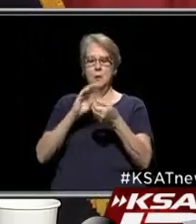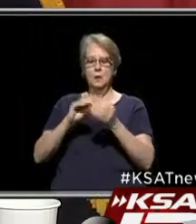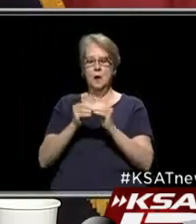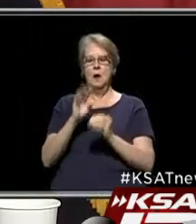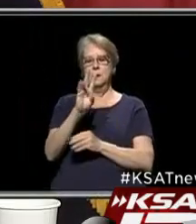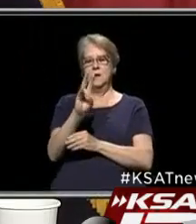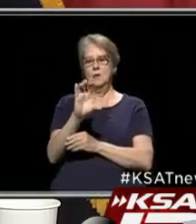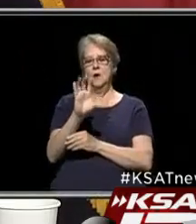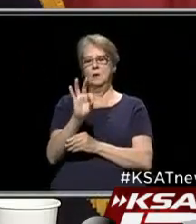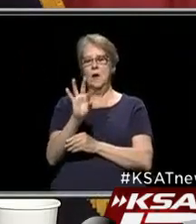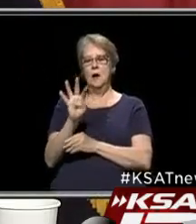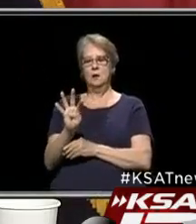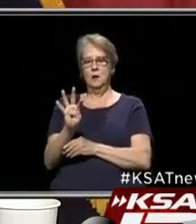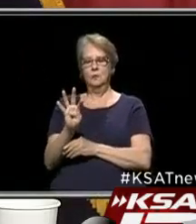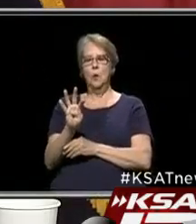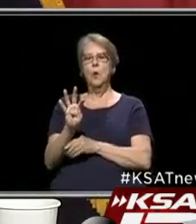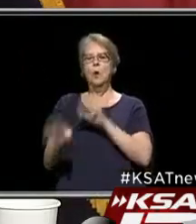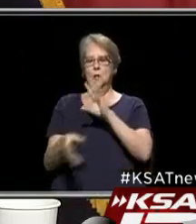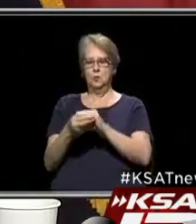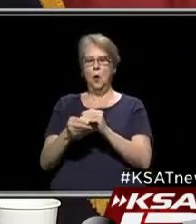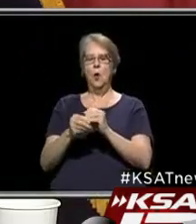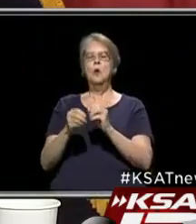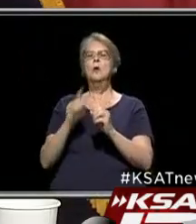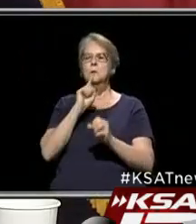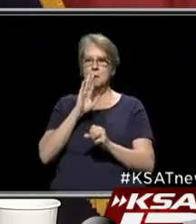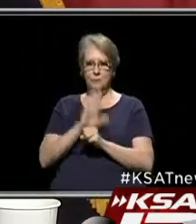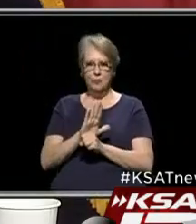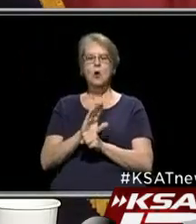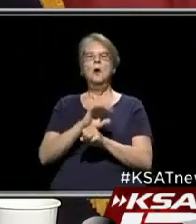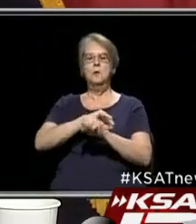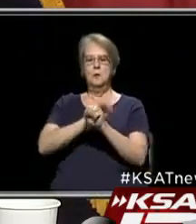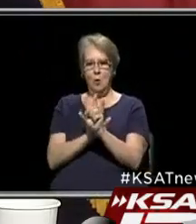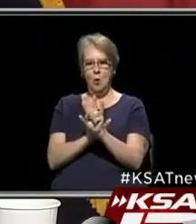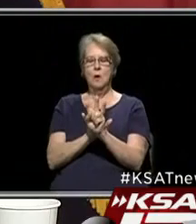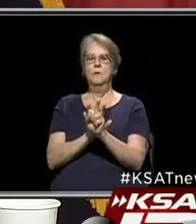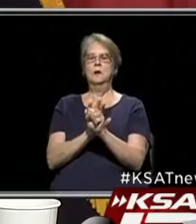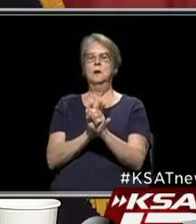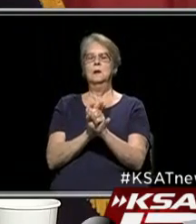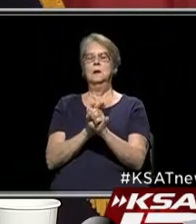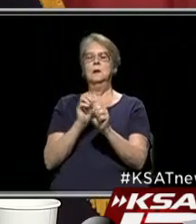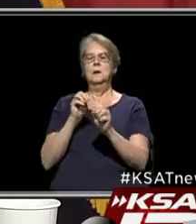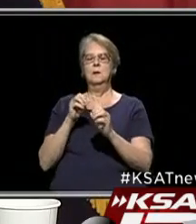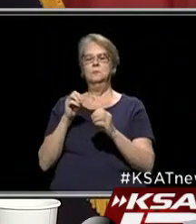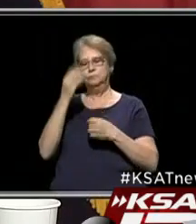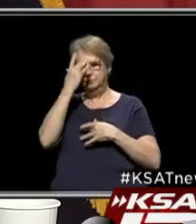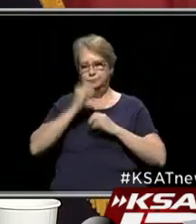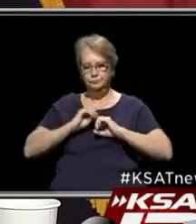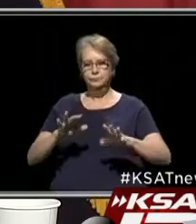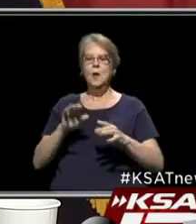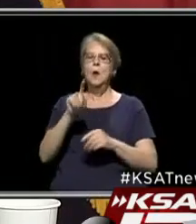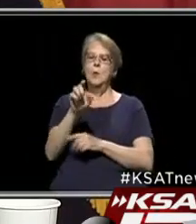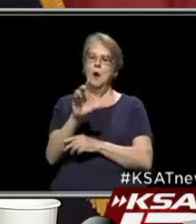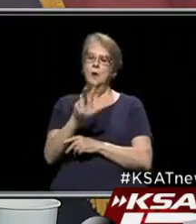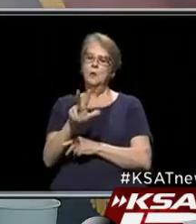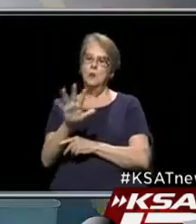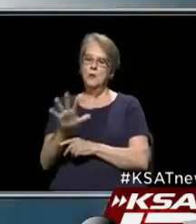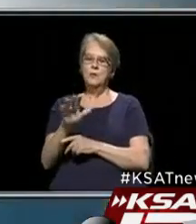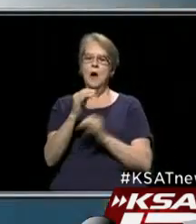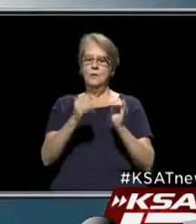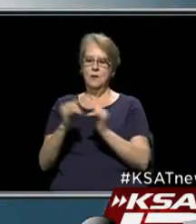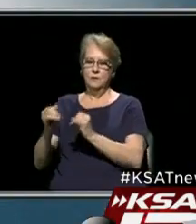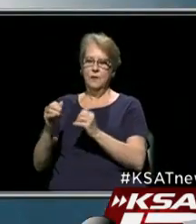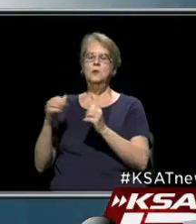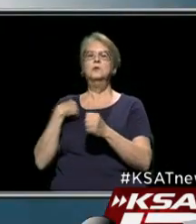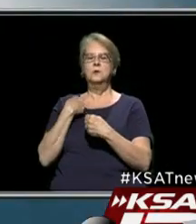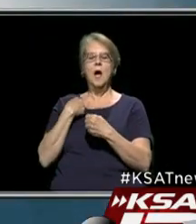794 total cases of confirmed positive COVID-19 infections. 135 individuals as of